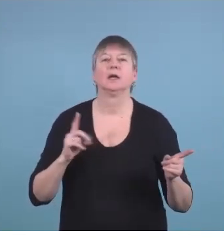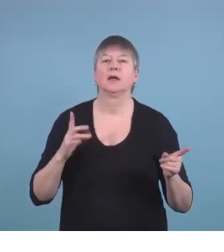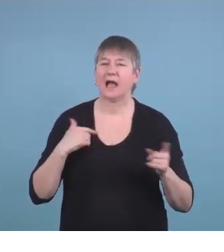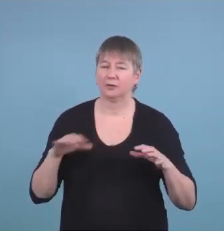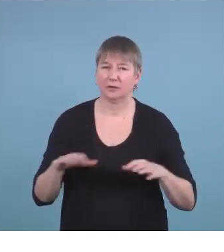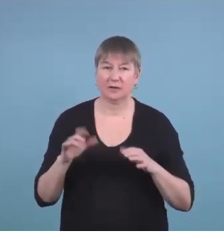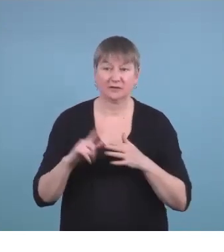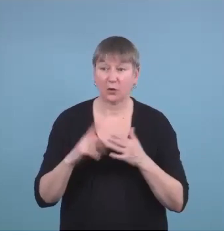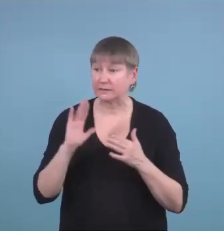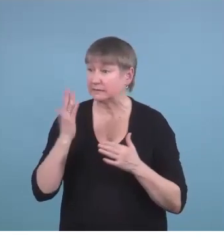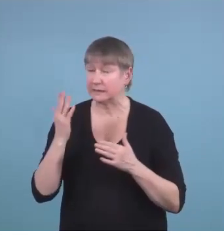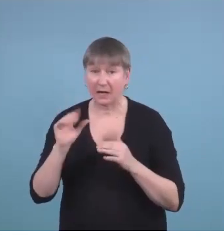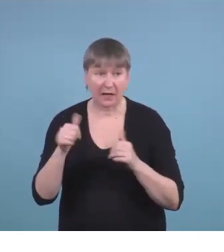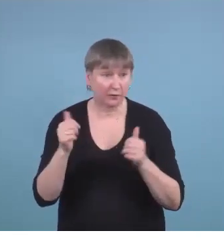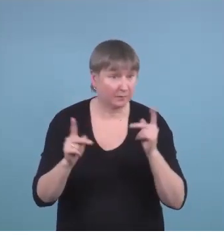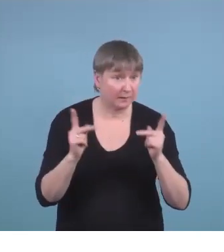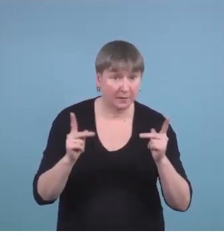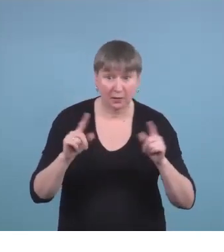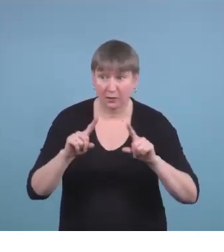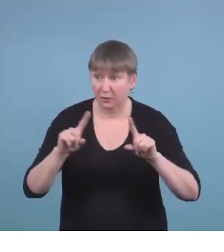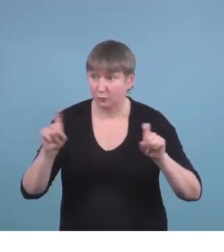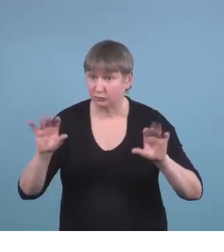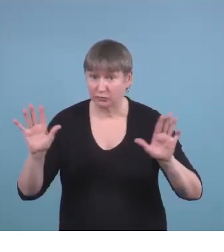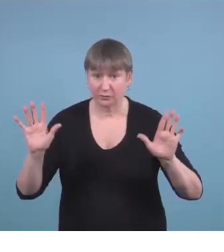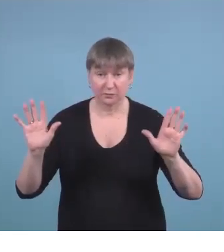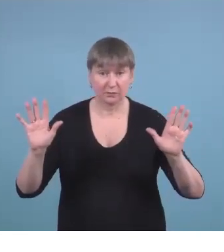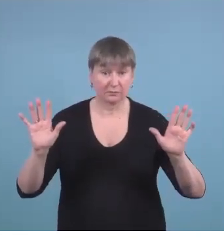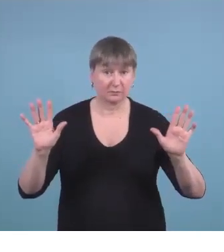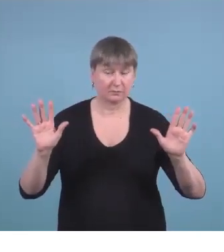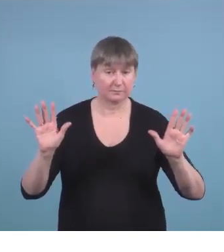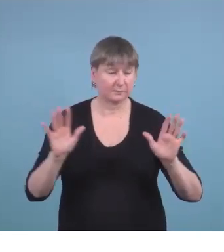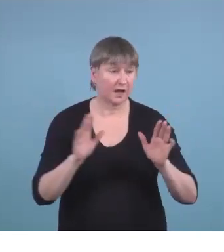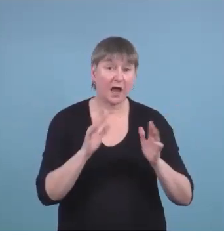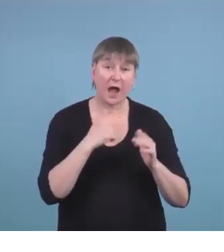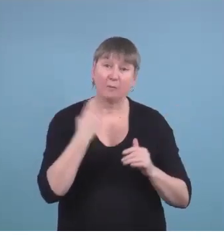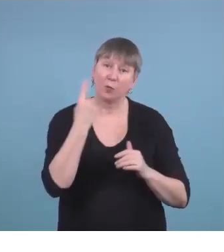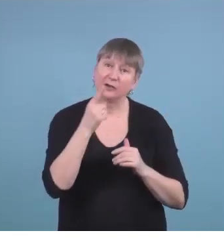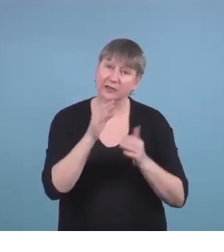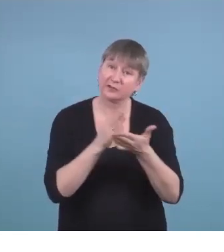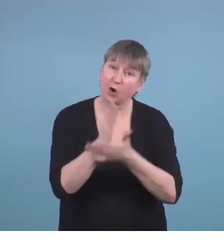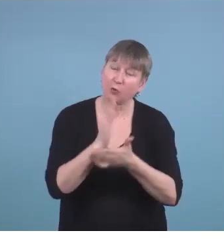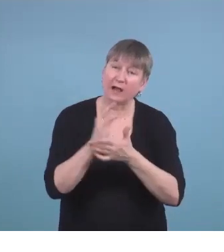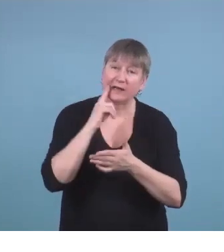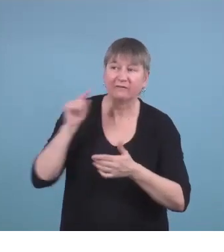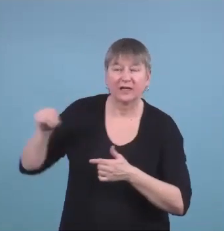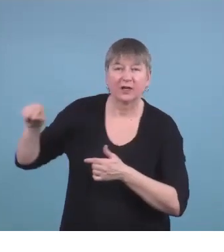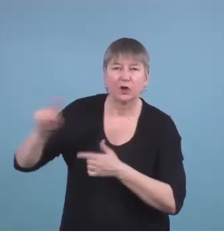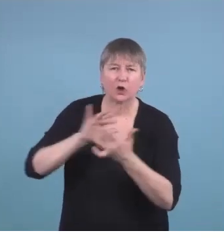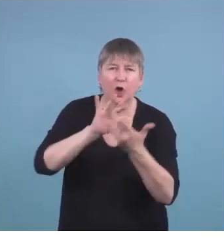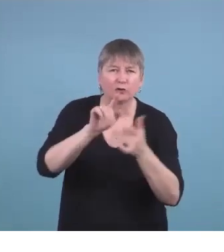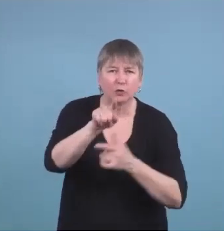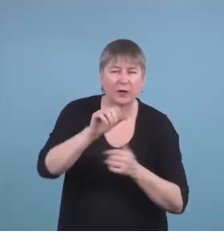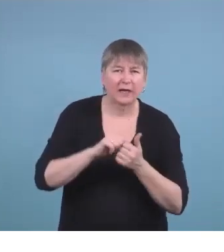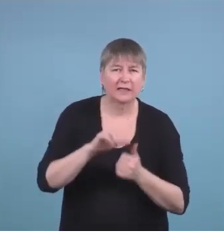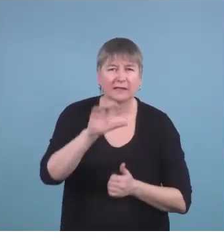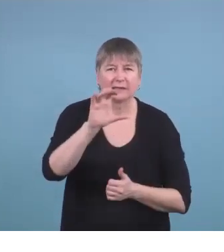not seeing any questions now, is it okay for individuals to reach out to you at CBE? Of course and